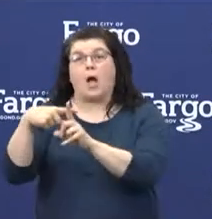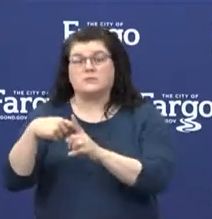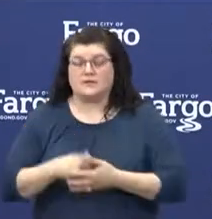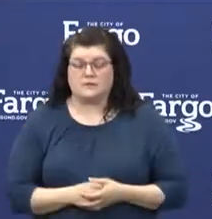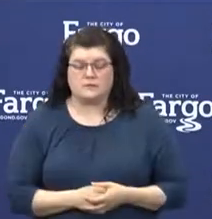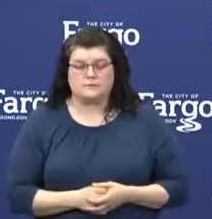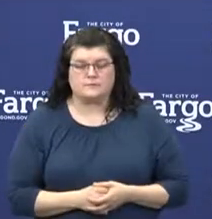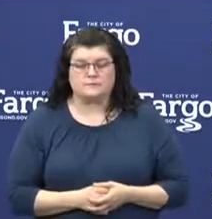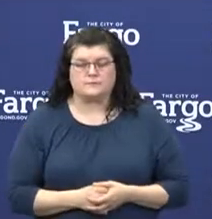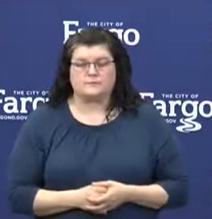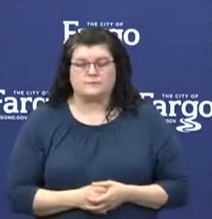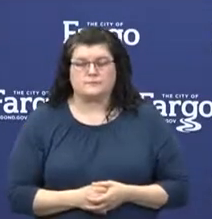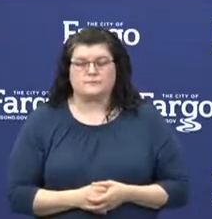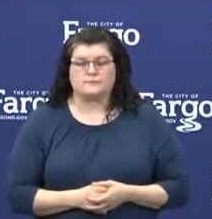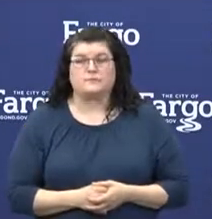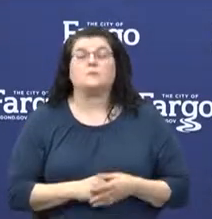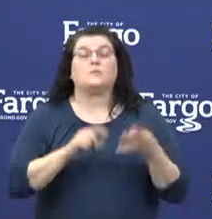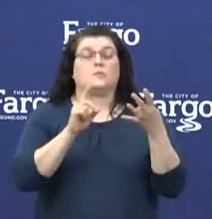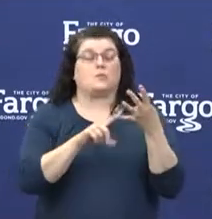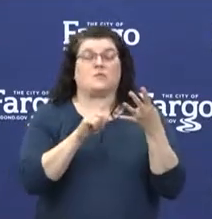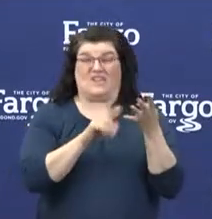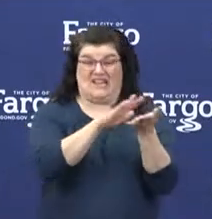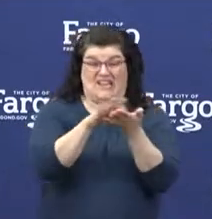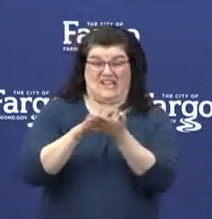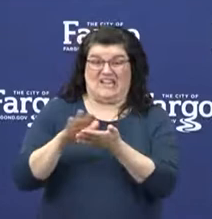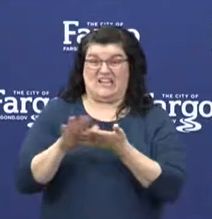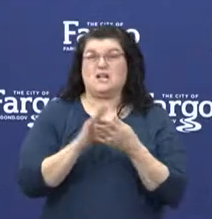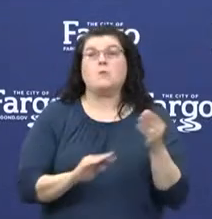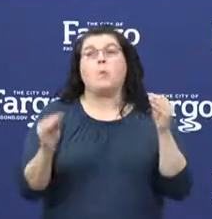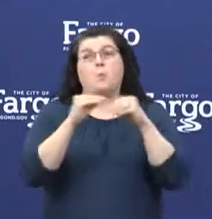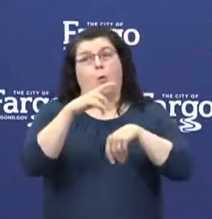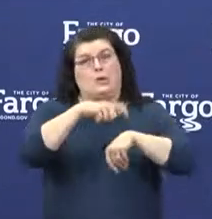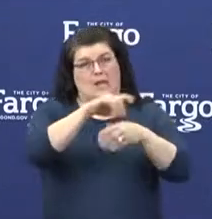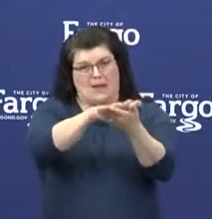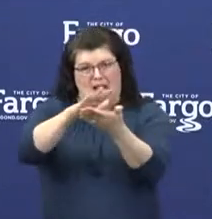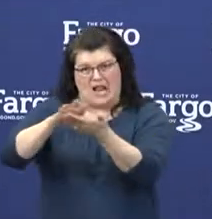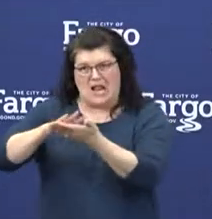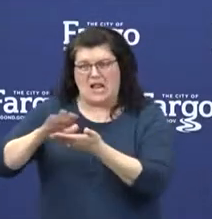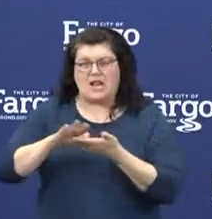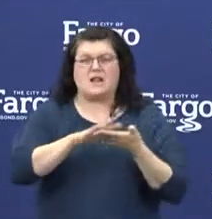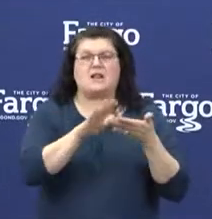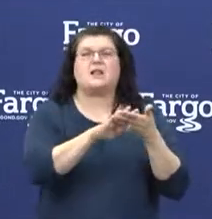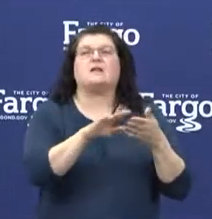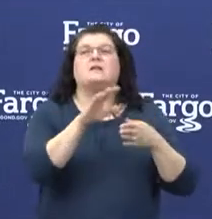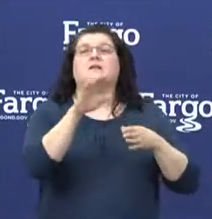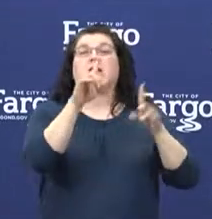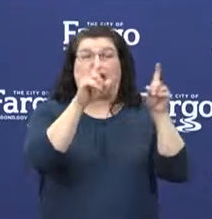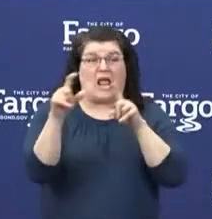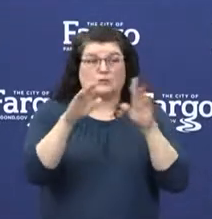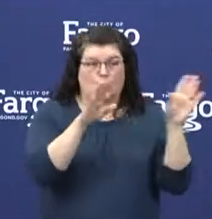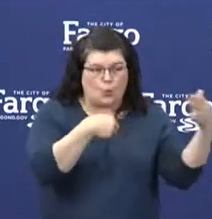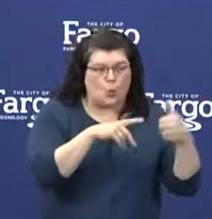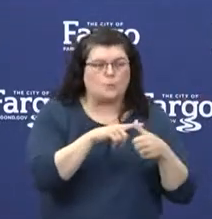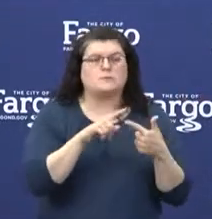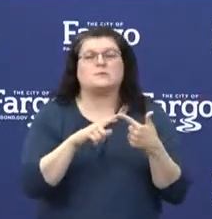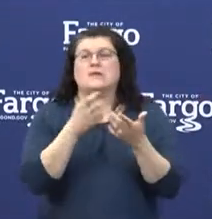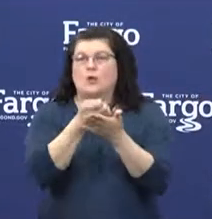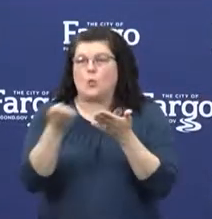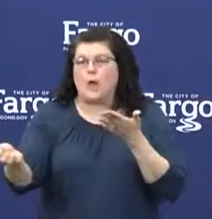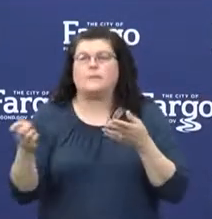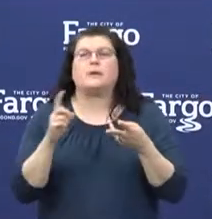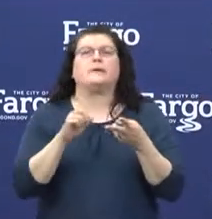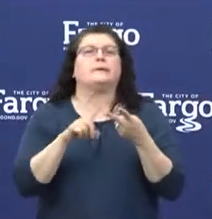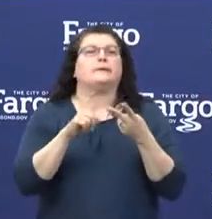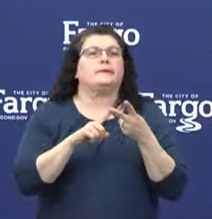Fourth, the cleaning. We're spending a lot more time cleaning our exam rooms, our equipment, our waiting areas multiple times a day, including